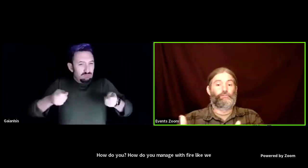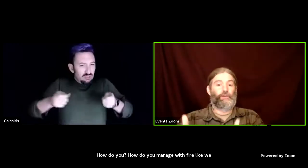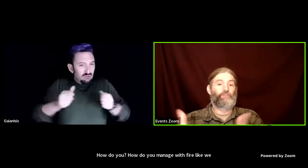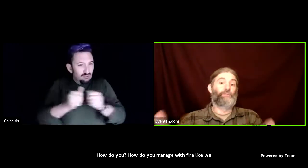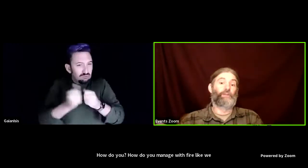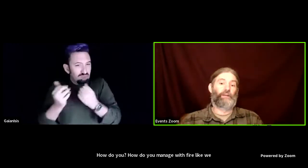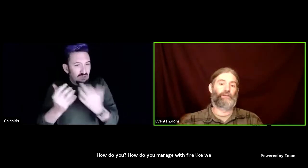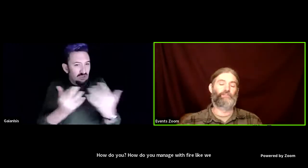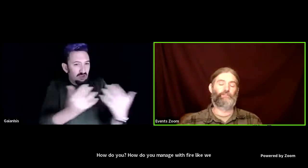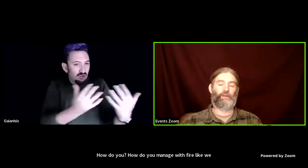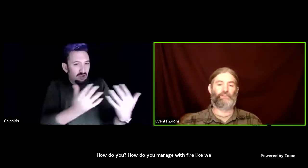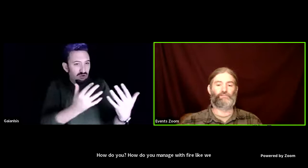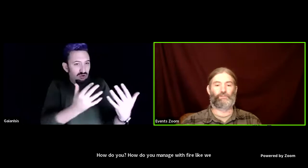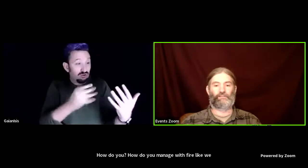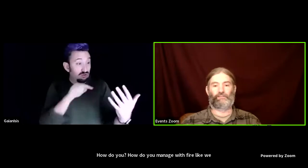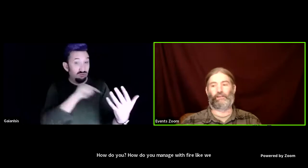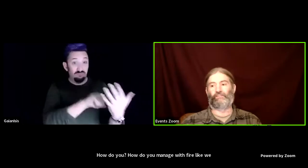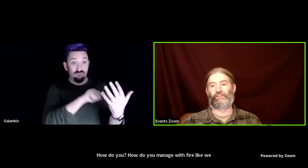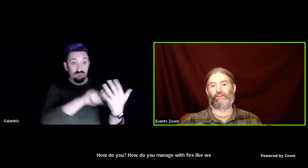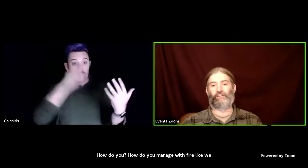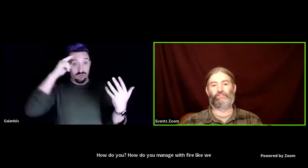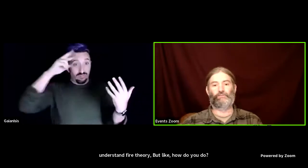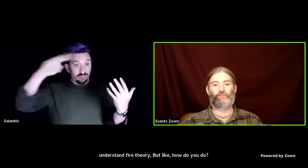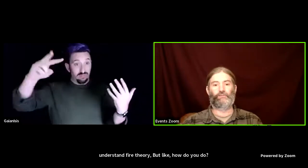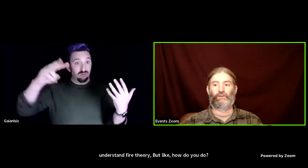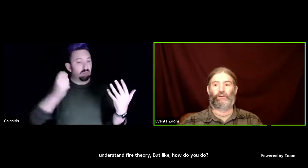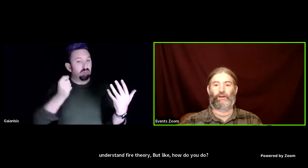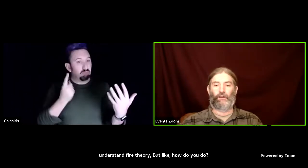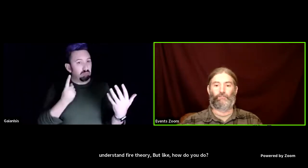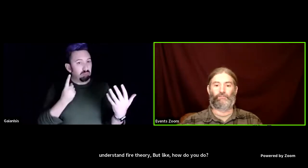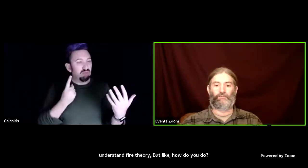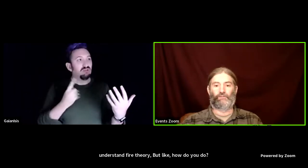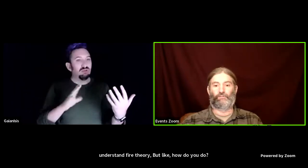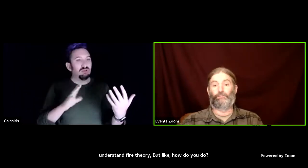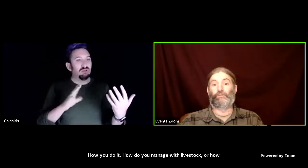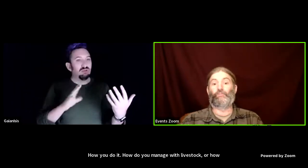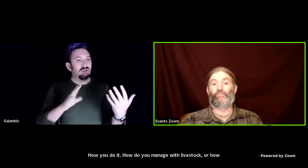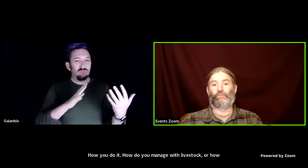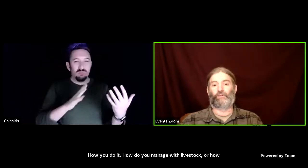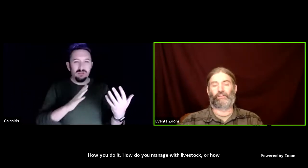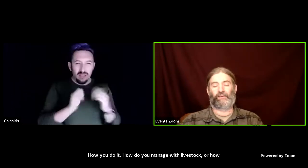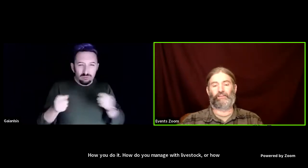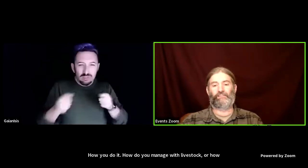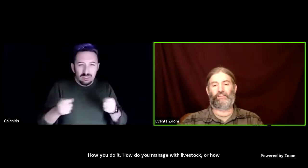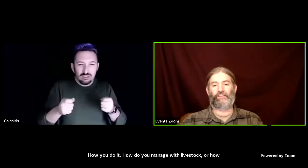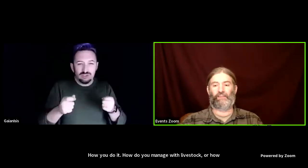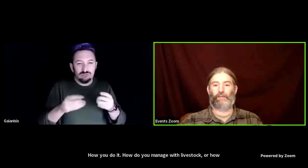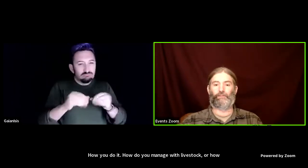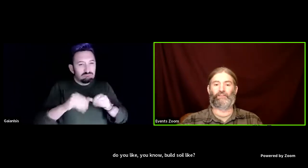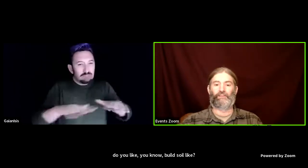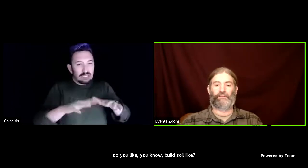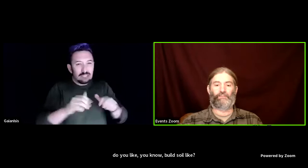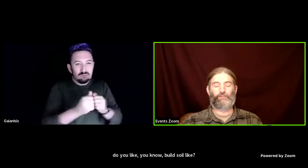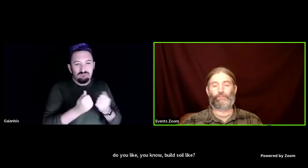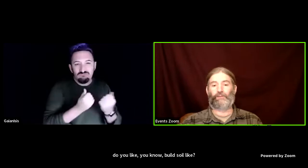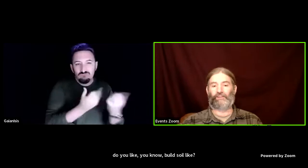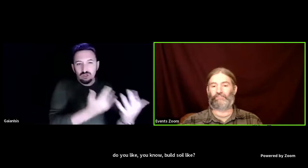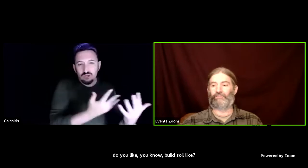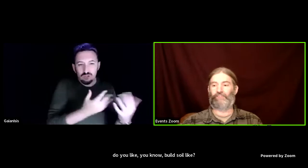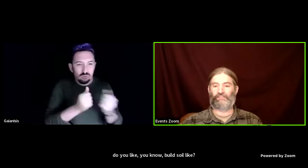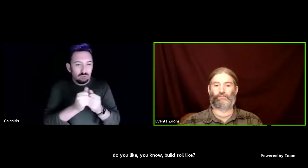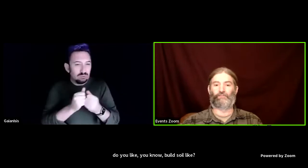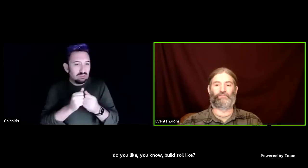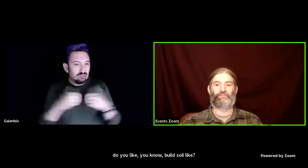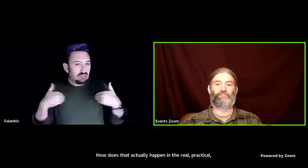you do, how do you do it? How do you manage with livestock or how do you, you know, build soil? Like, how does that actually happen in the real